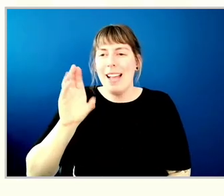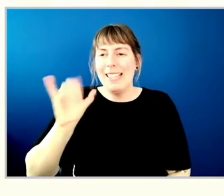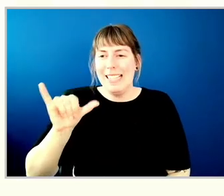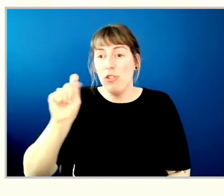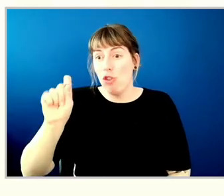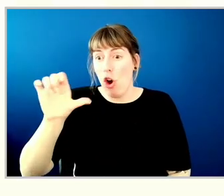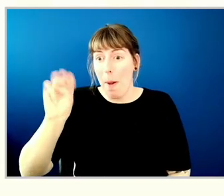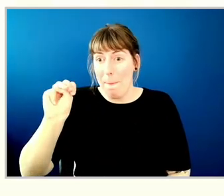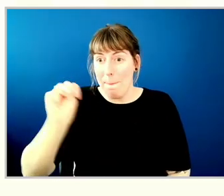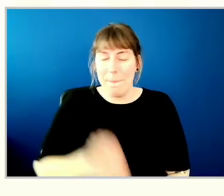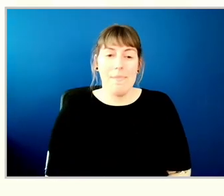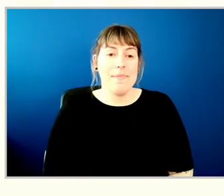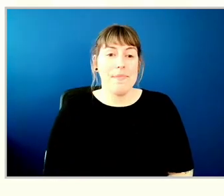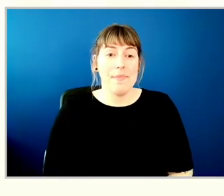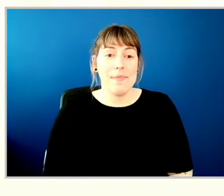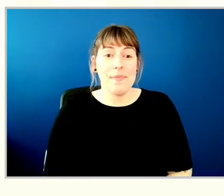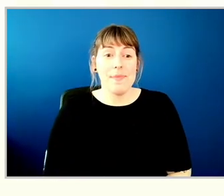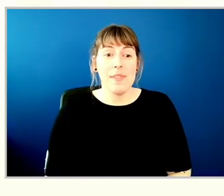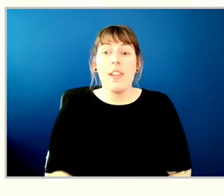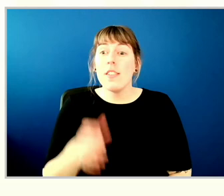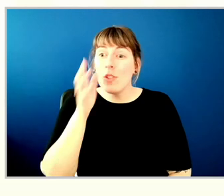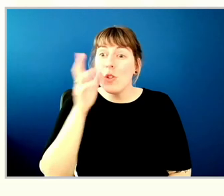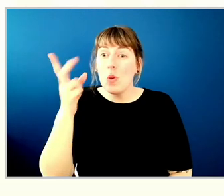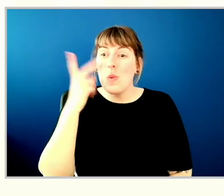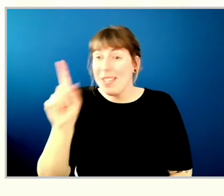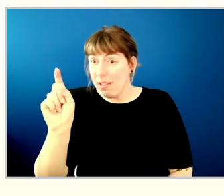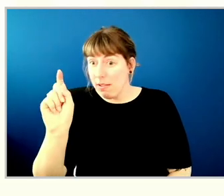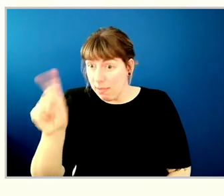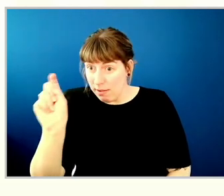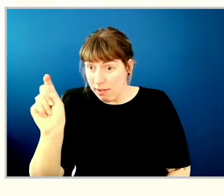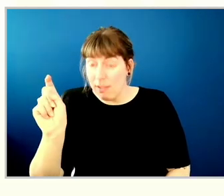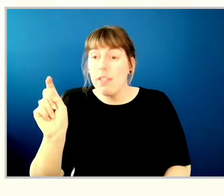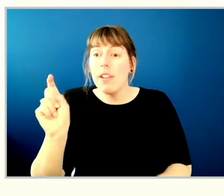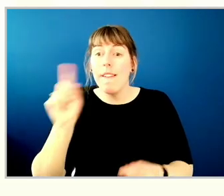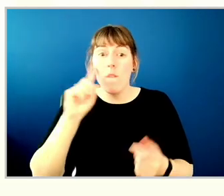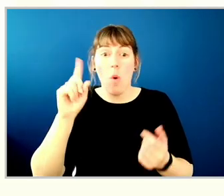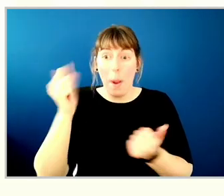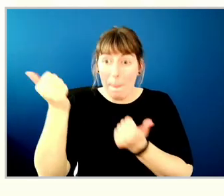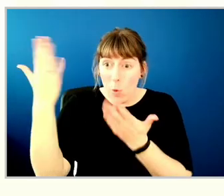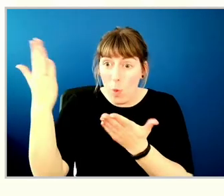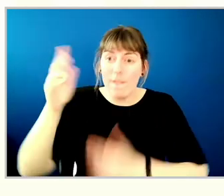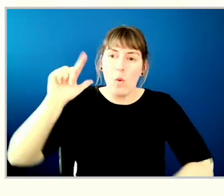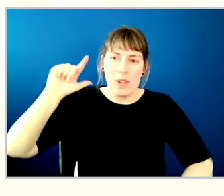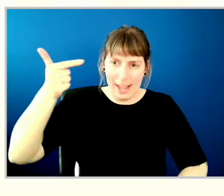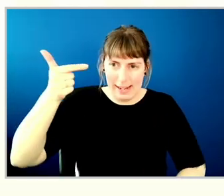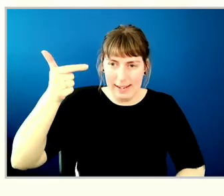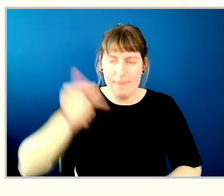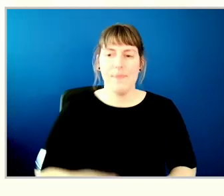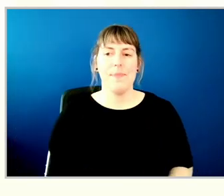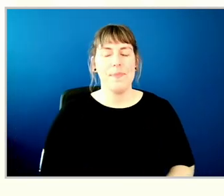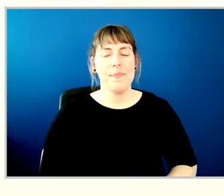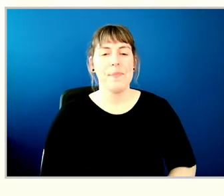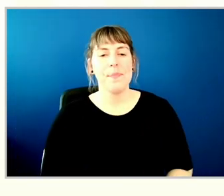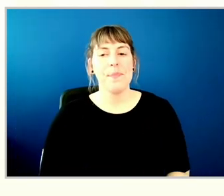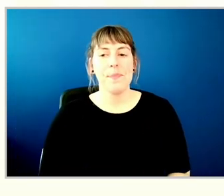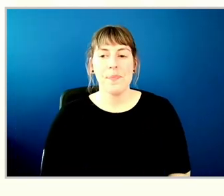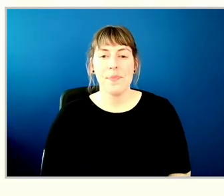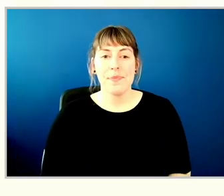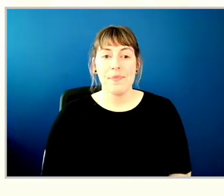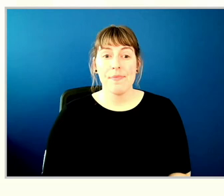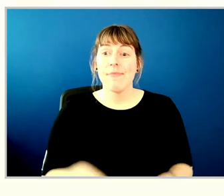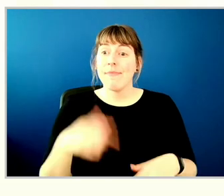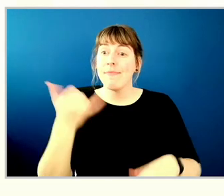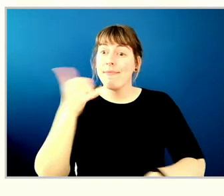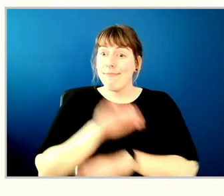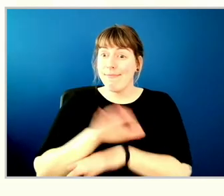Please use the highlighted icon function when you'd like to move or second a motion. At the AGM this